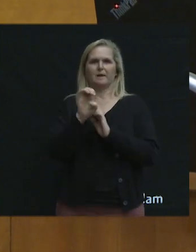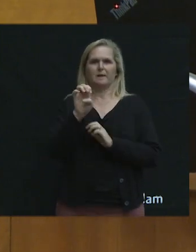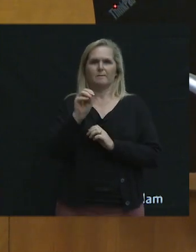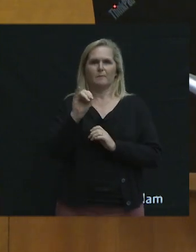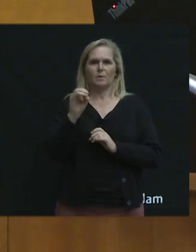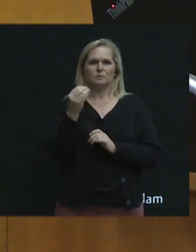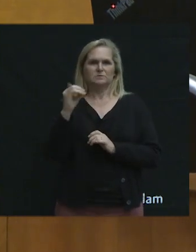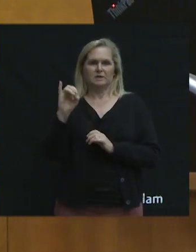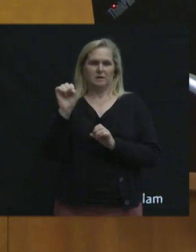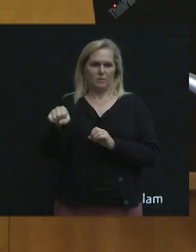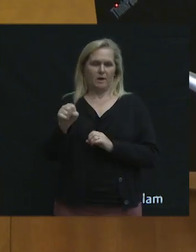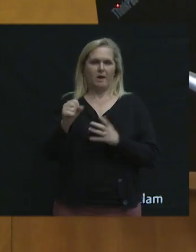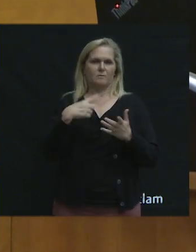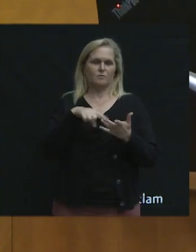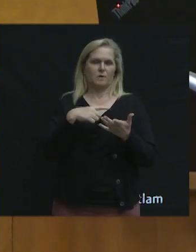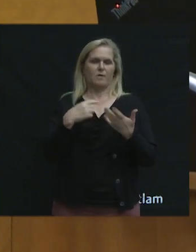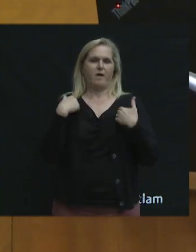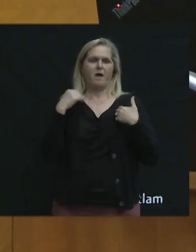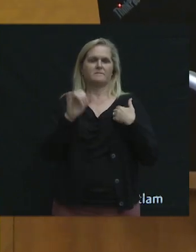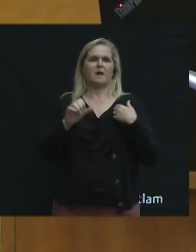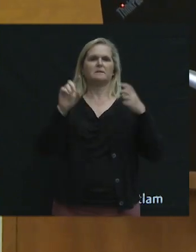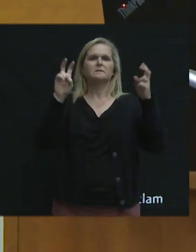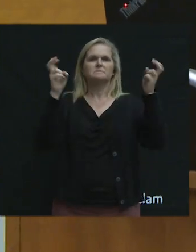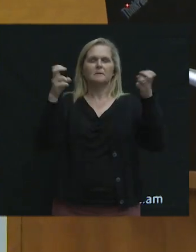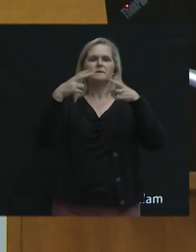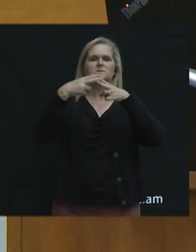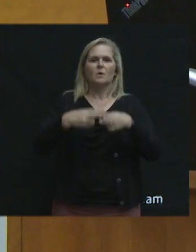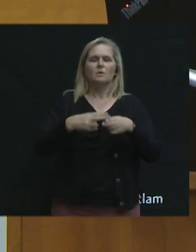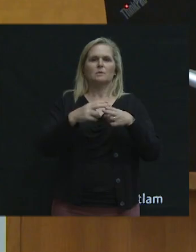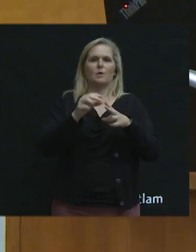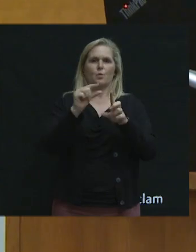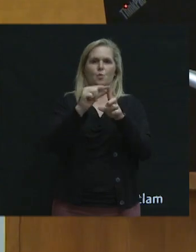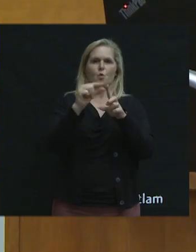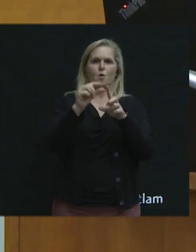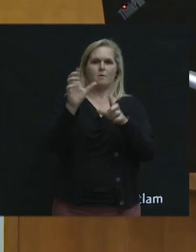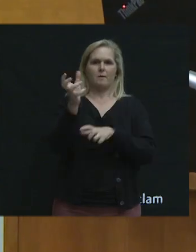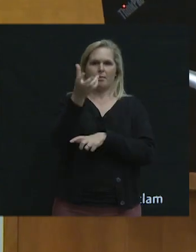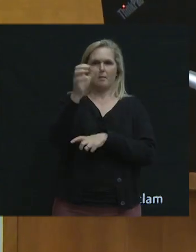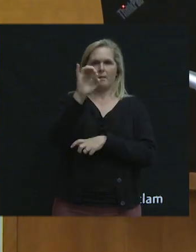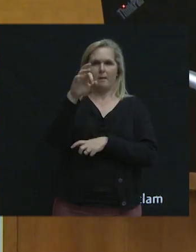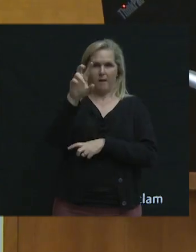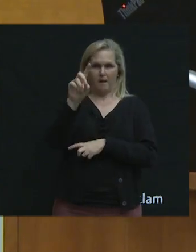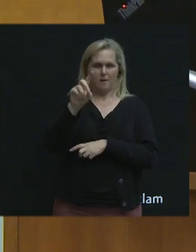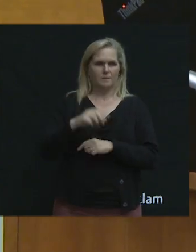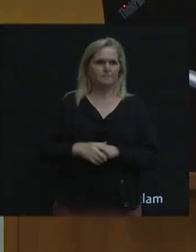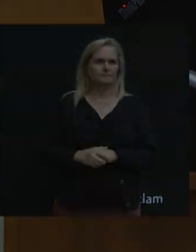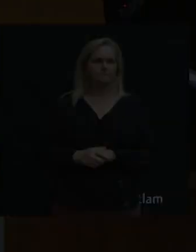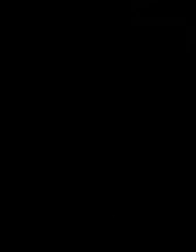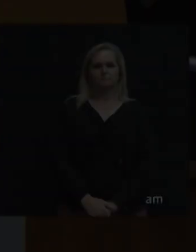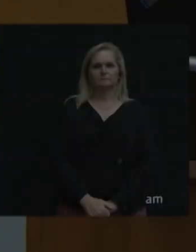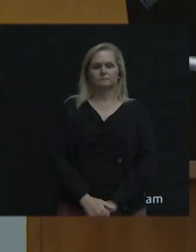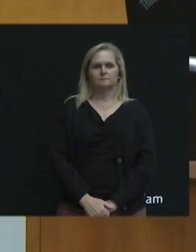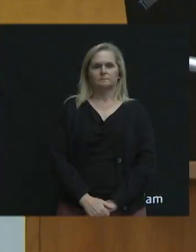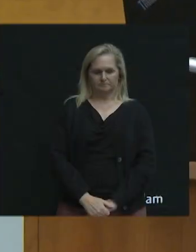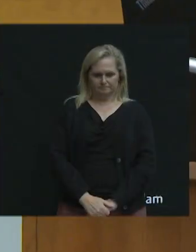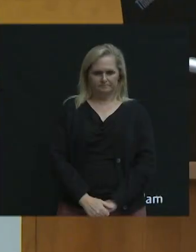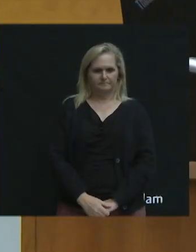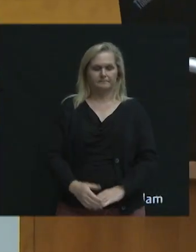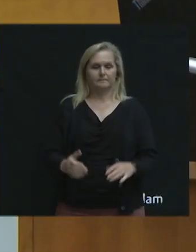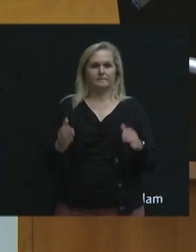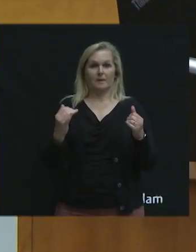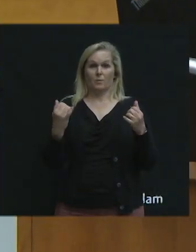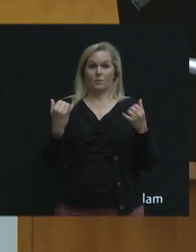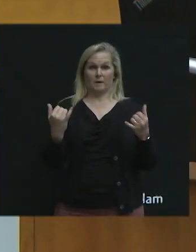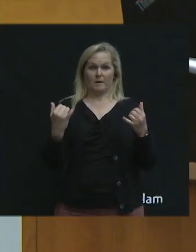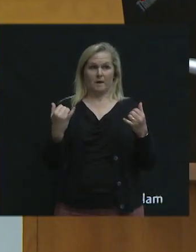guess we'll have to talk about the word cloud that we get out of this. So, all right, so